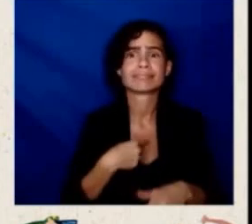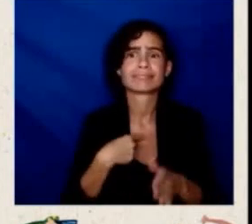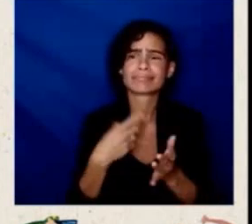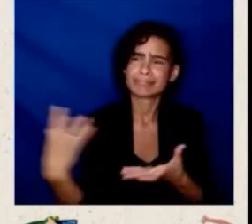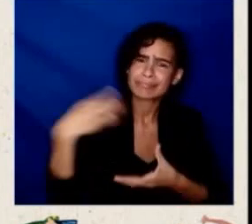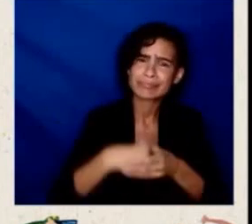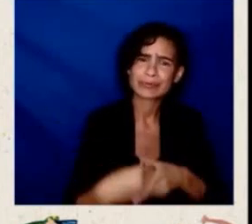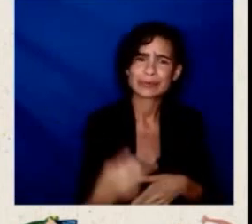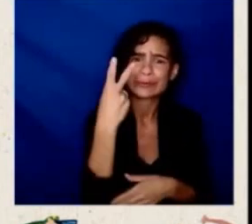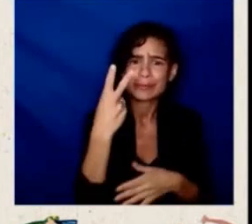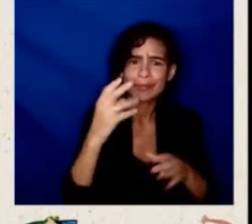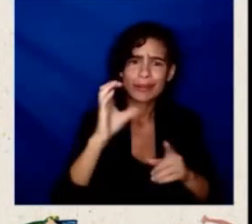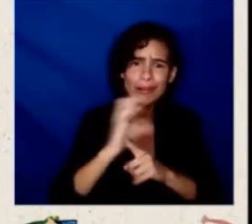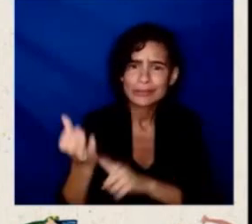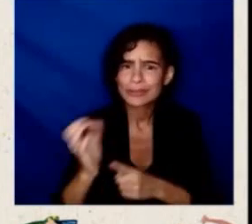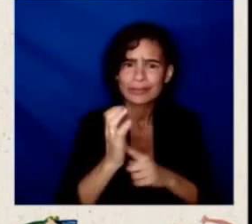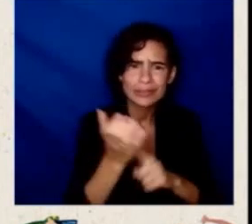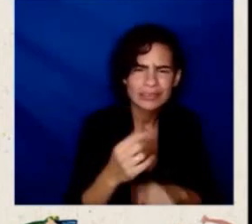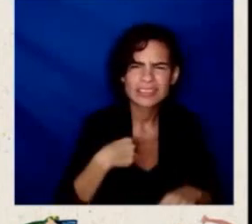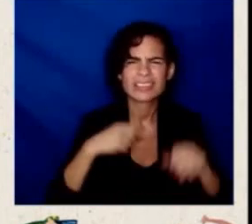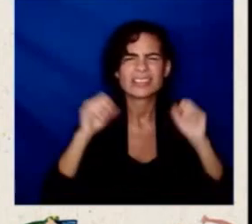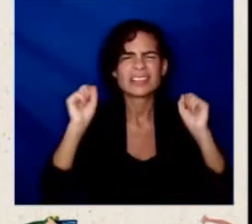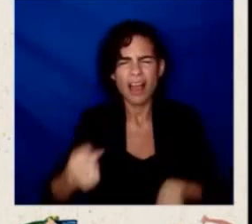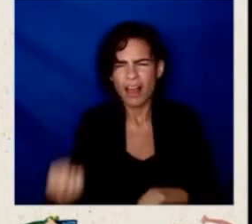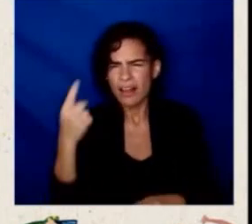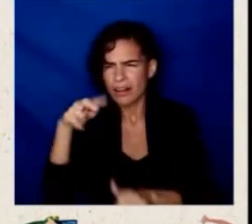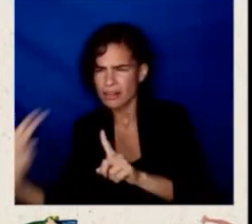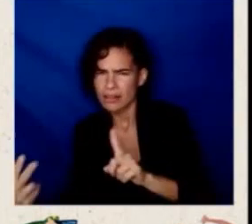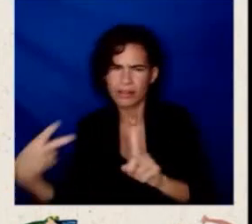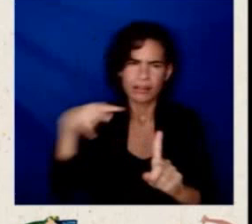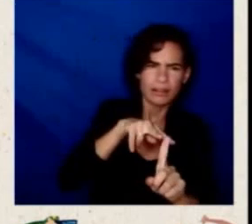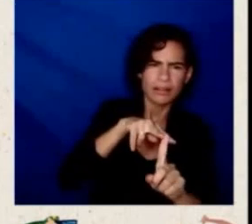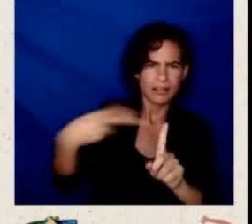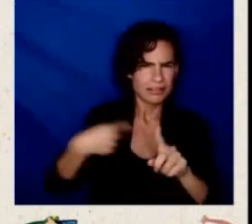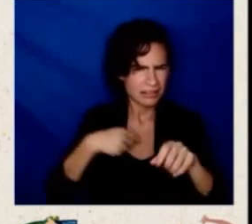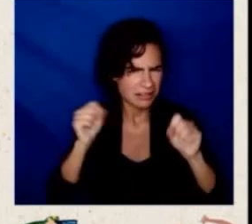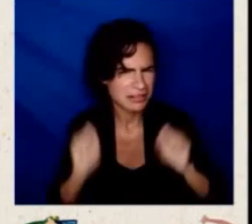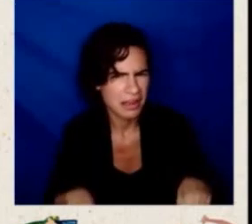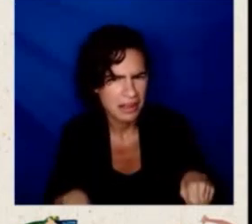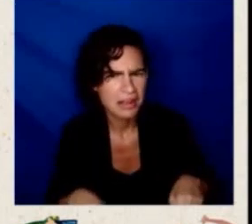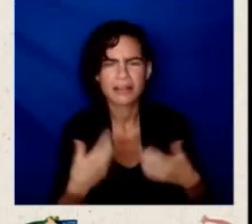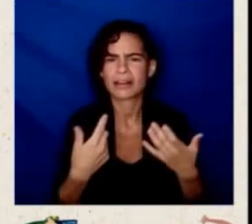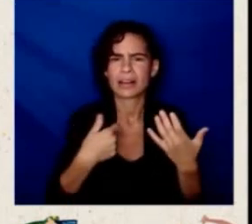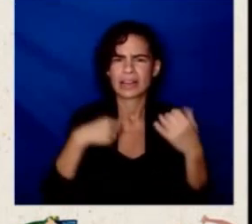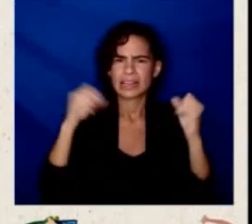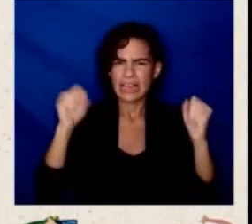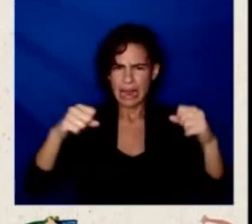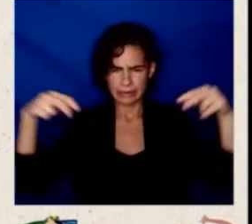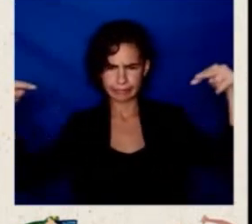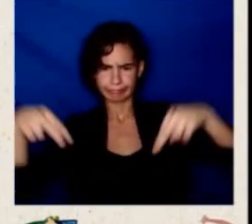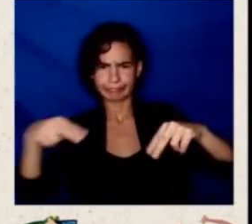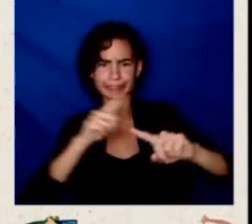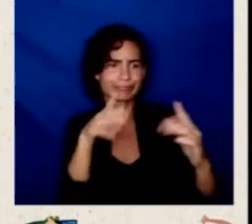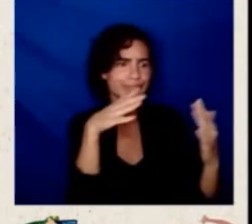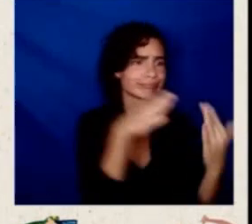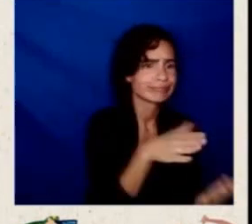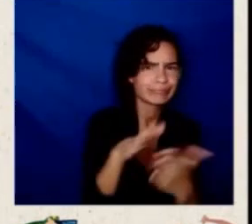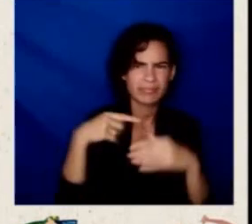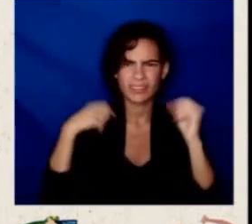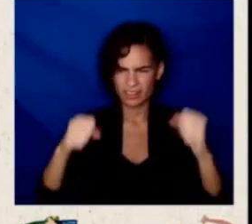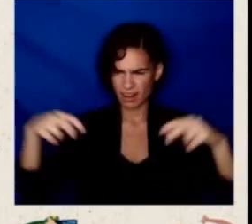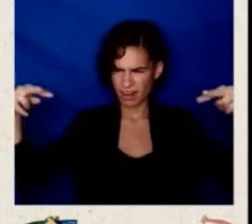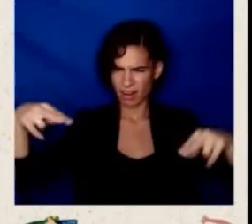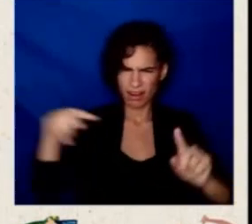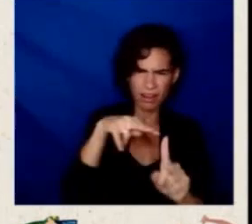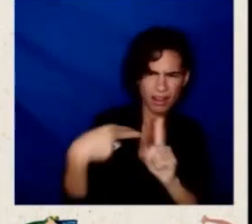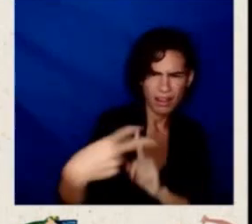and listen differently, because I understand there's different ways of doing things. And that's why I think, you know, regardless of where I'm